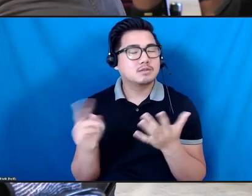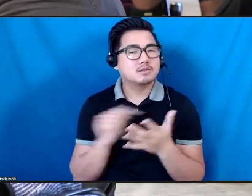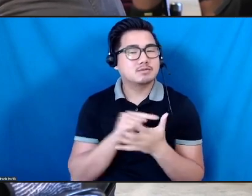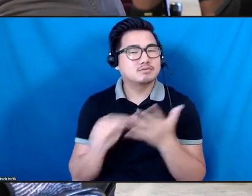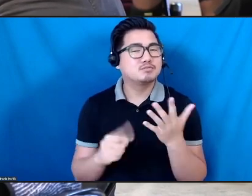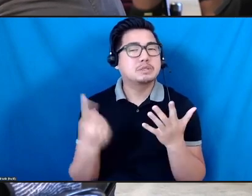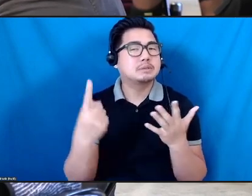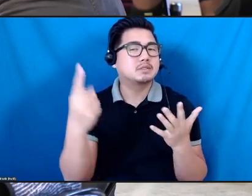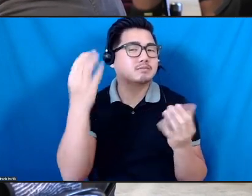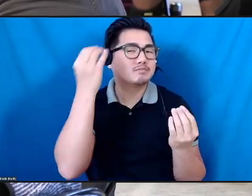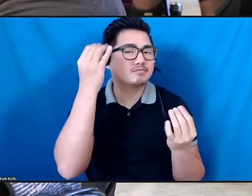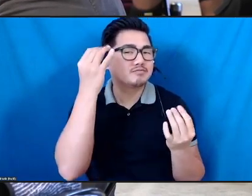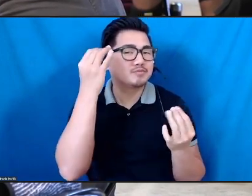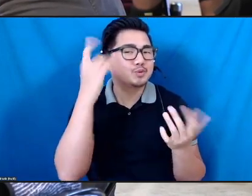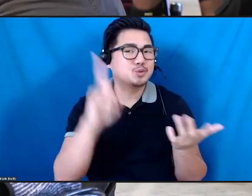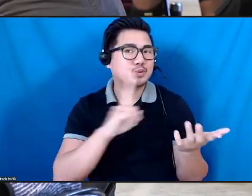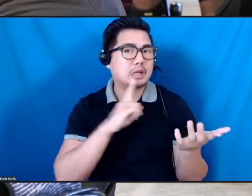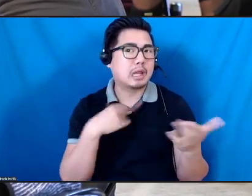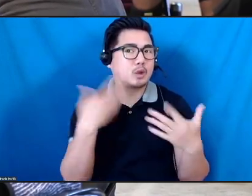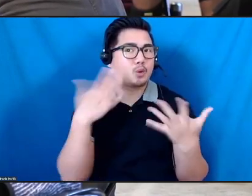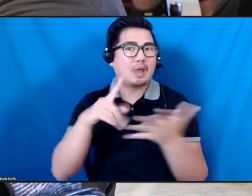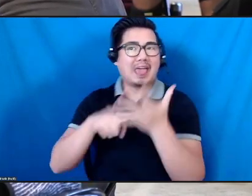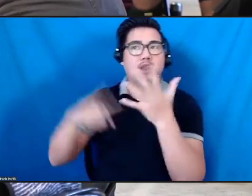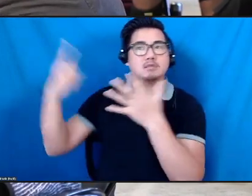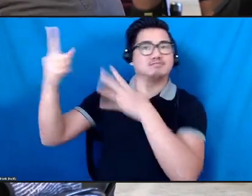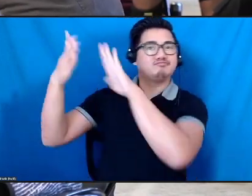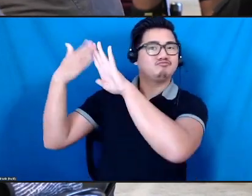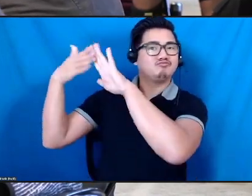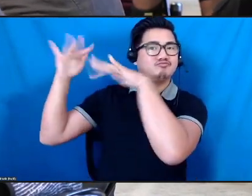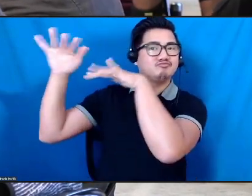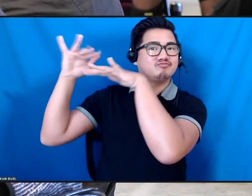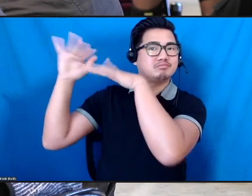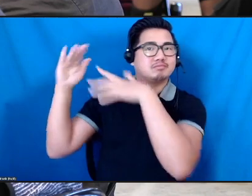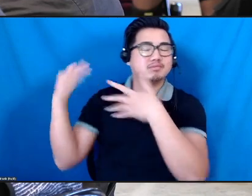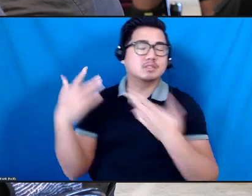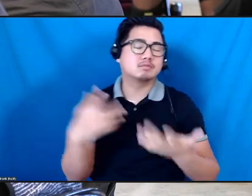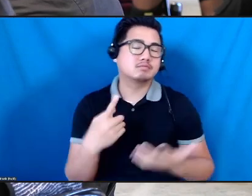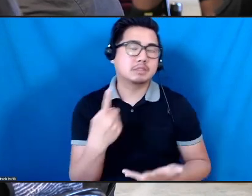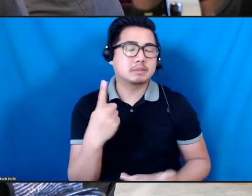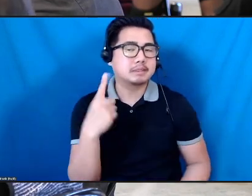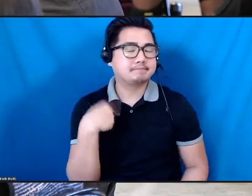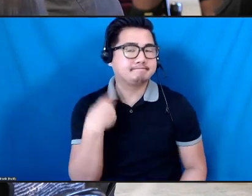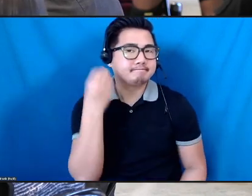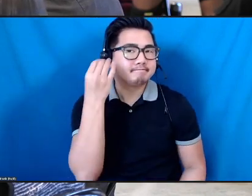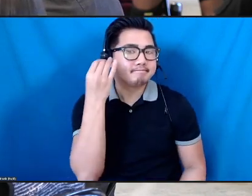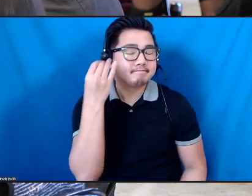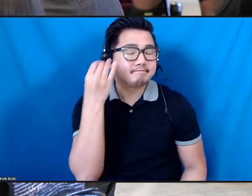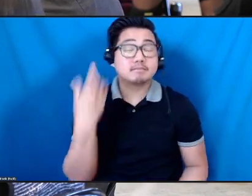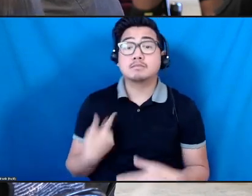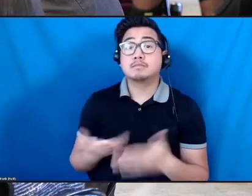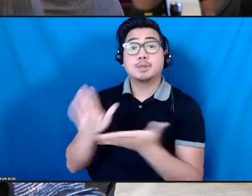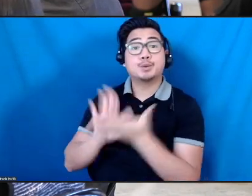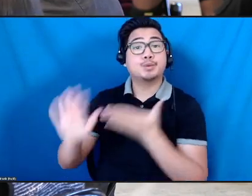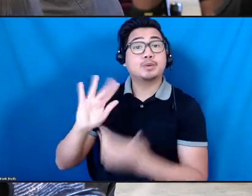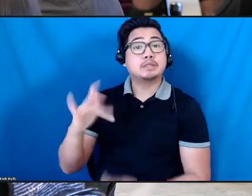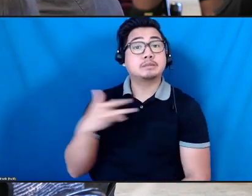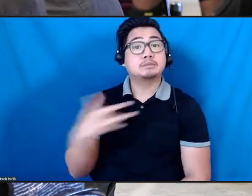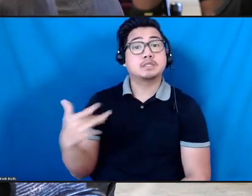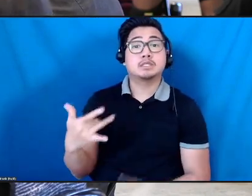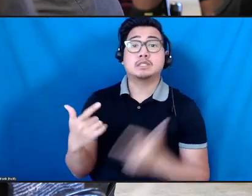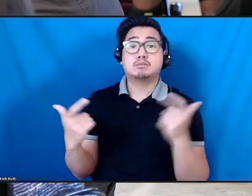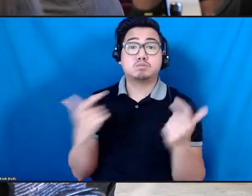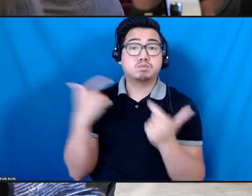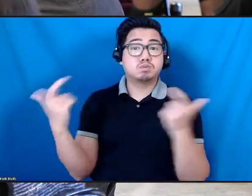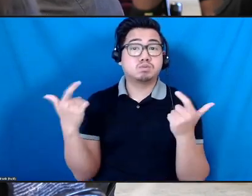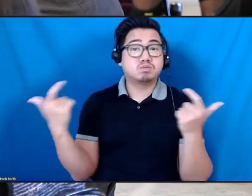obviously don't know how anything runs. This is just things I'm thinking about. One is, the university tends to be the largest landowner in the city.